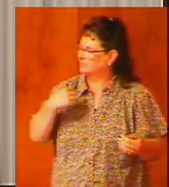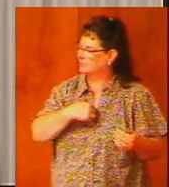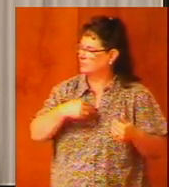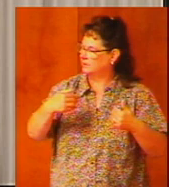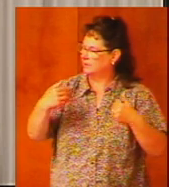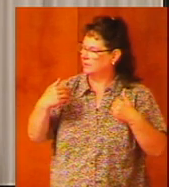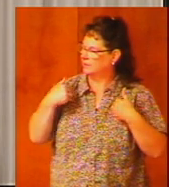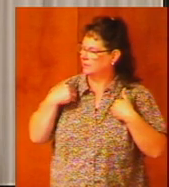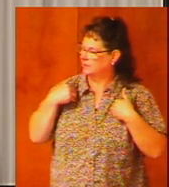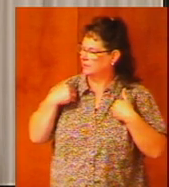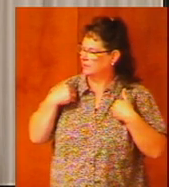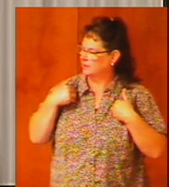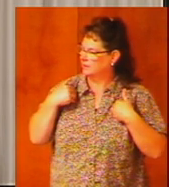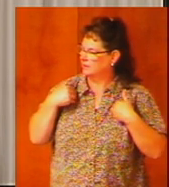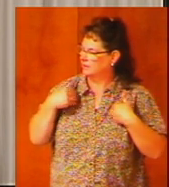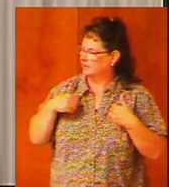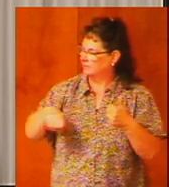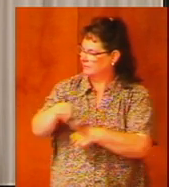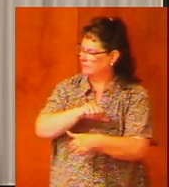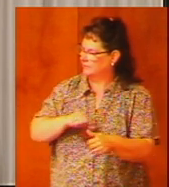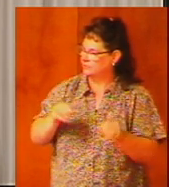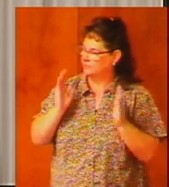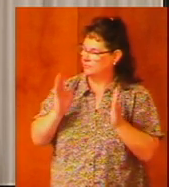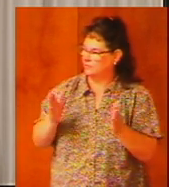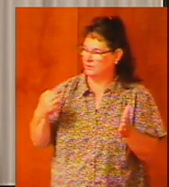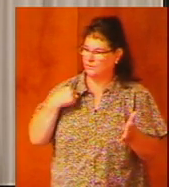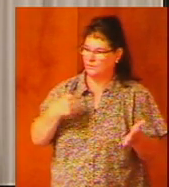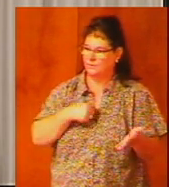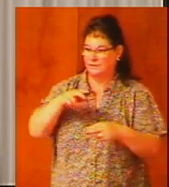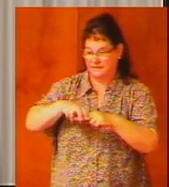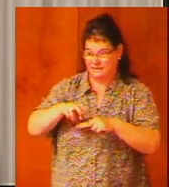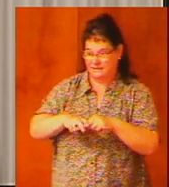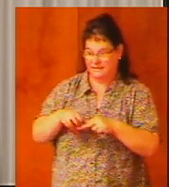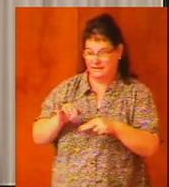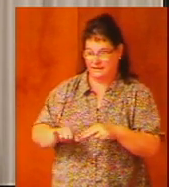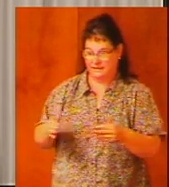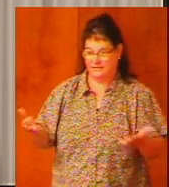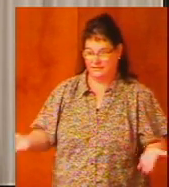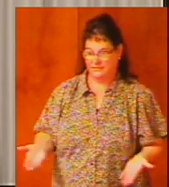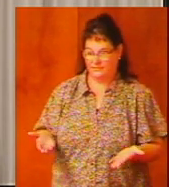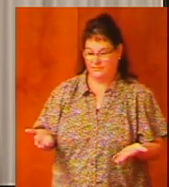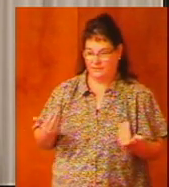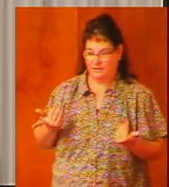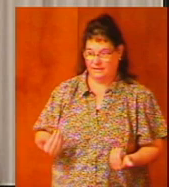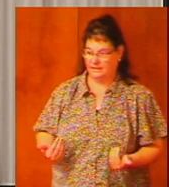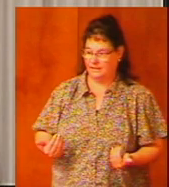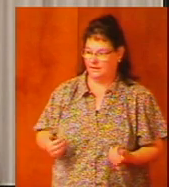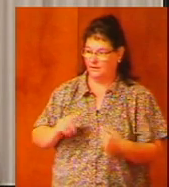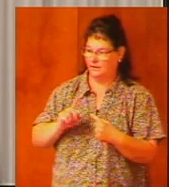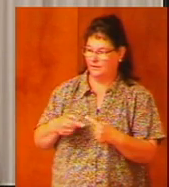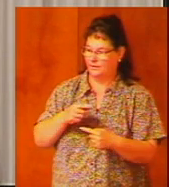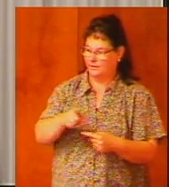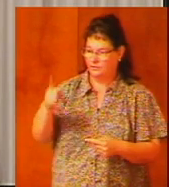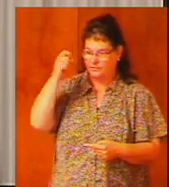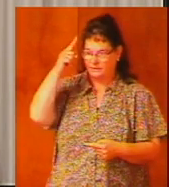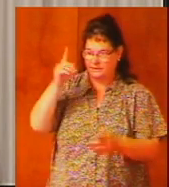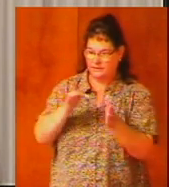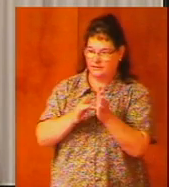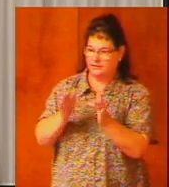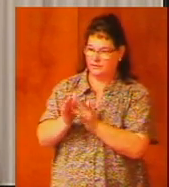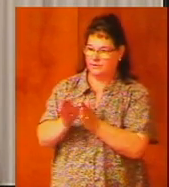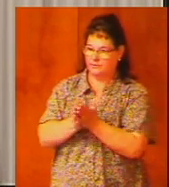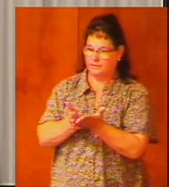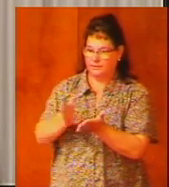have a fellowship hall we're sitting in it right now when you understand the biblical